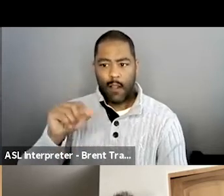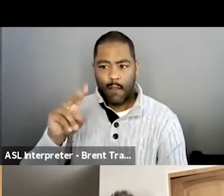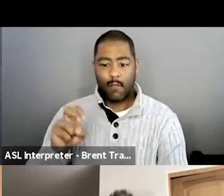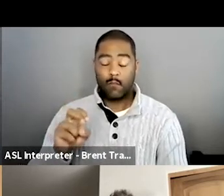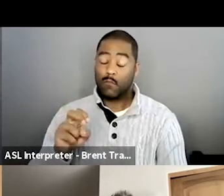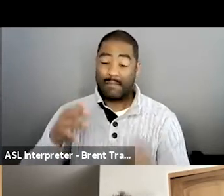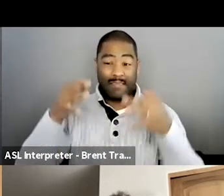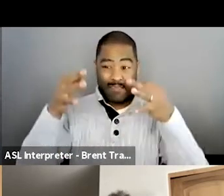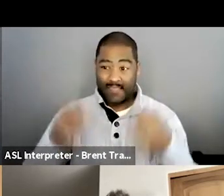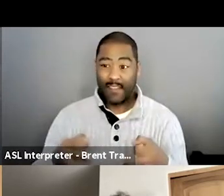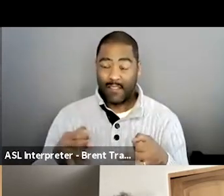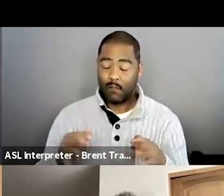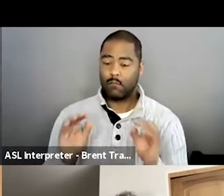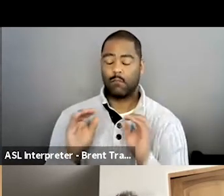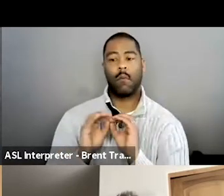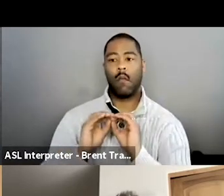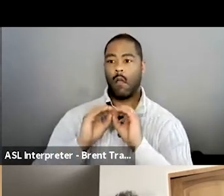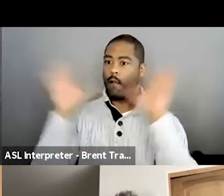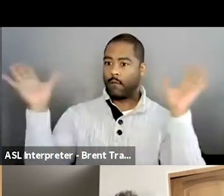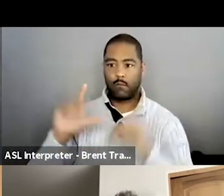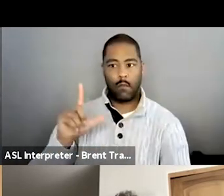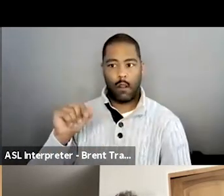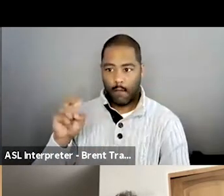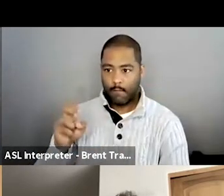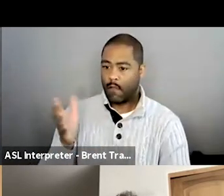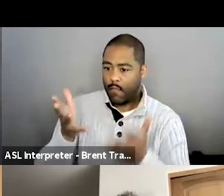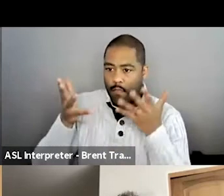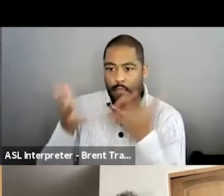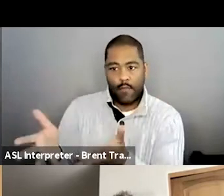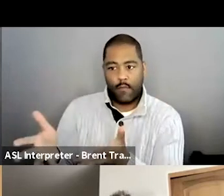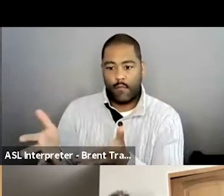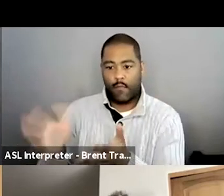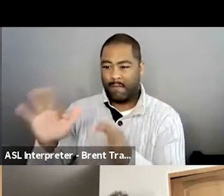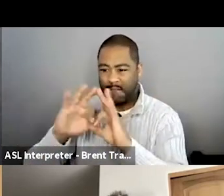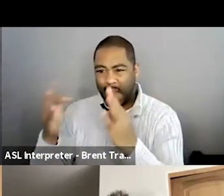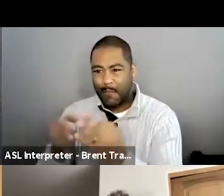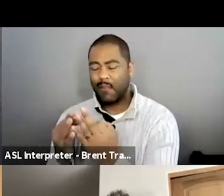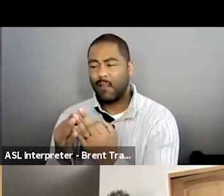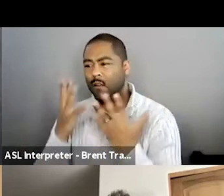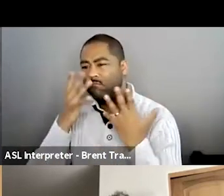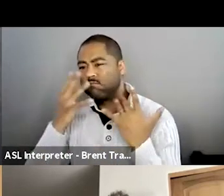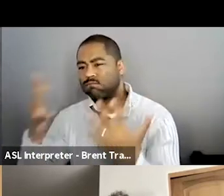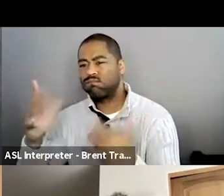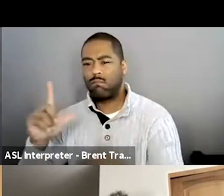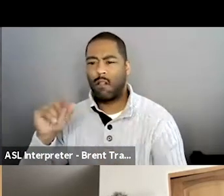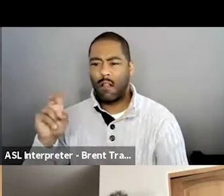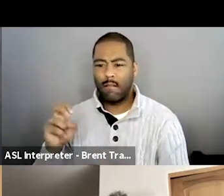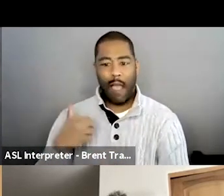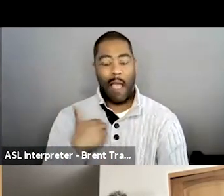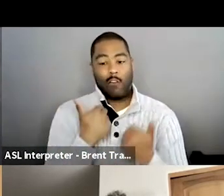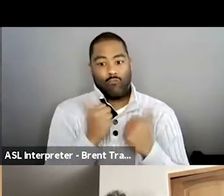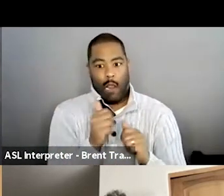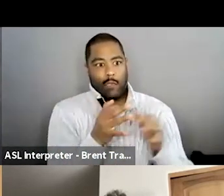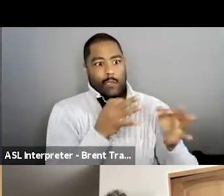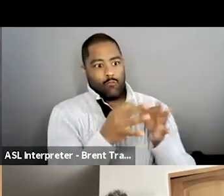loud and clear in the film. And that's the way I've tried to describe the film to other people is that, that love. And I, I, know, Christina,